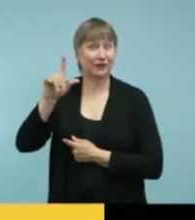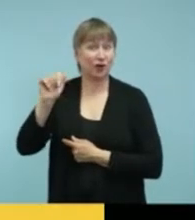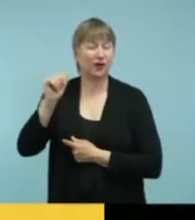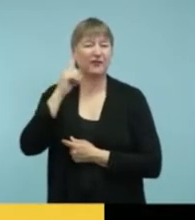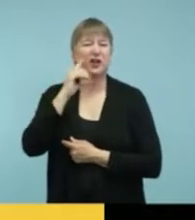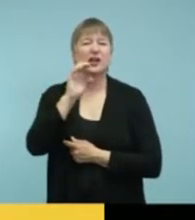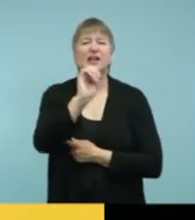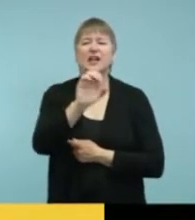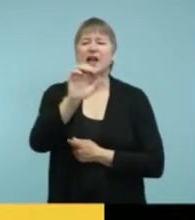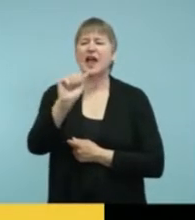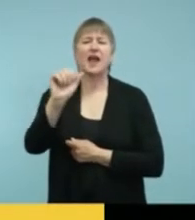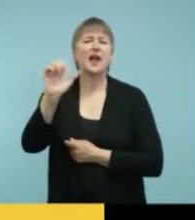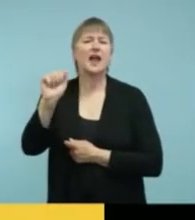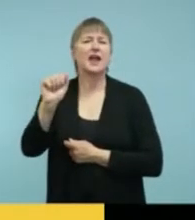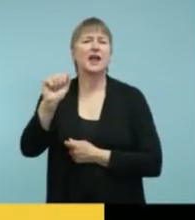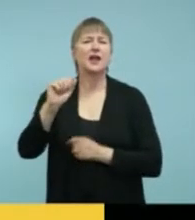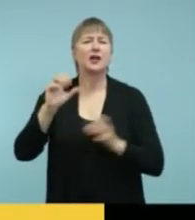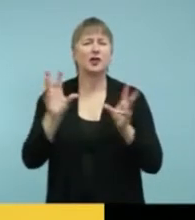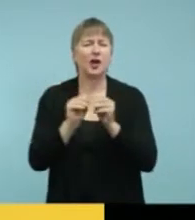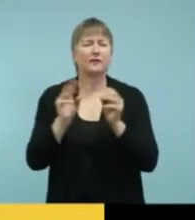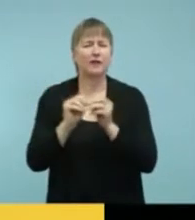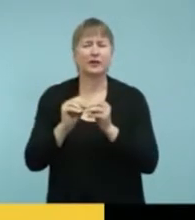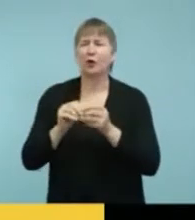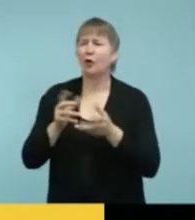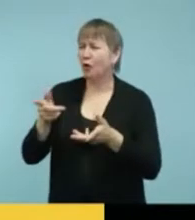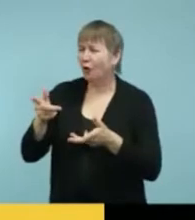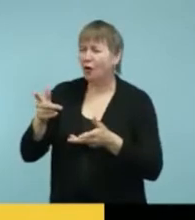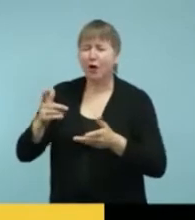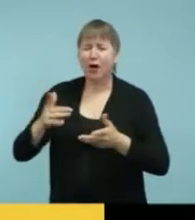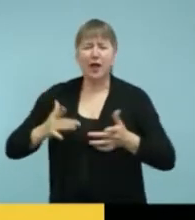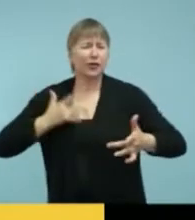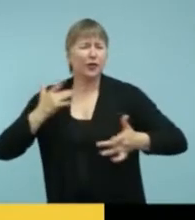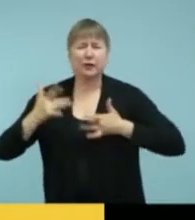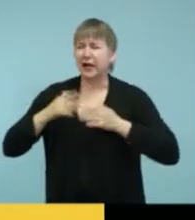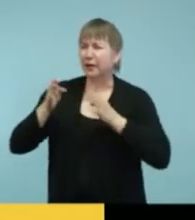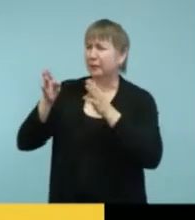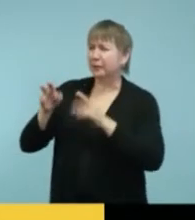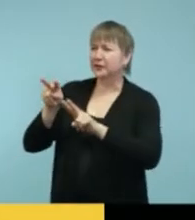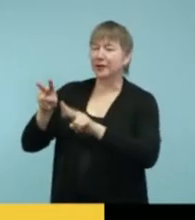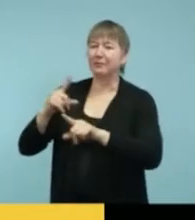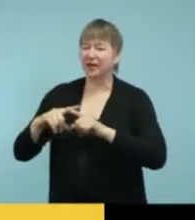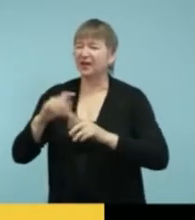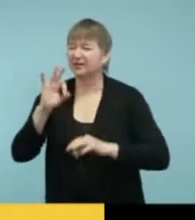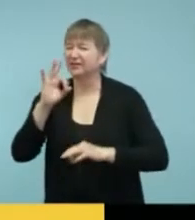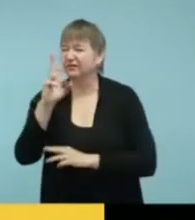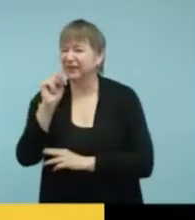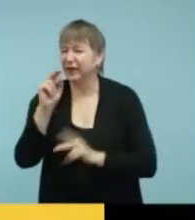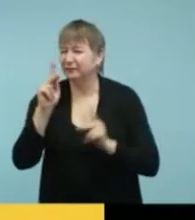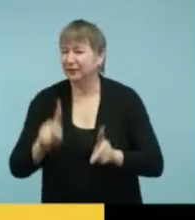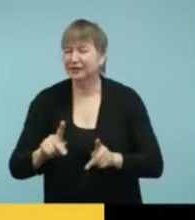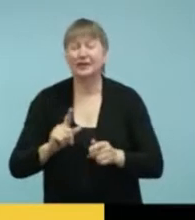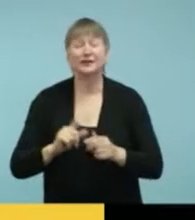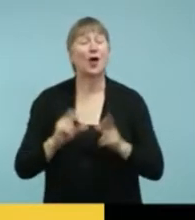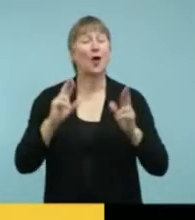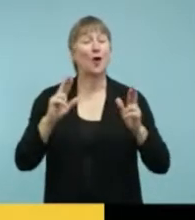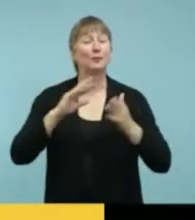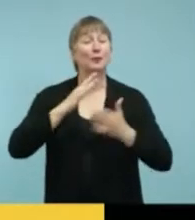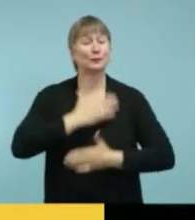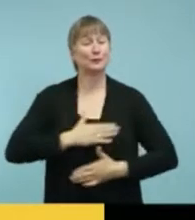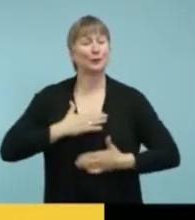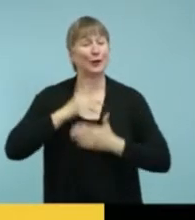knowledge and enthusiasm, plus she's a lot of fun. So, I hope you enjoy this one hour and thanks for joining us.